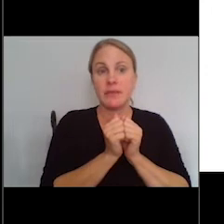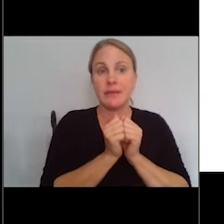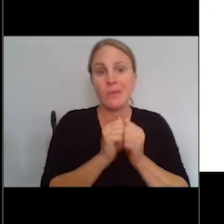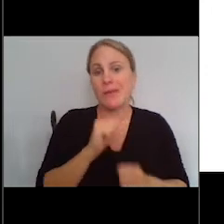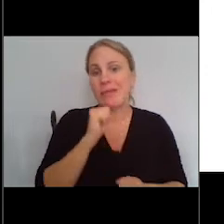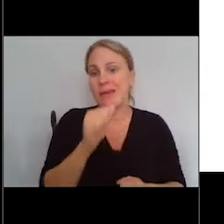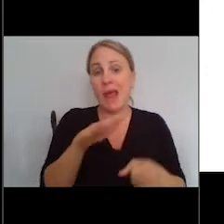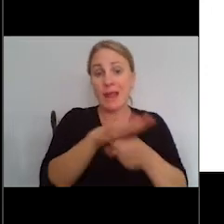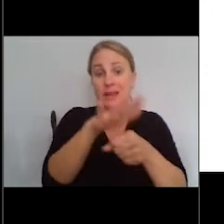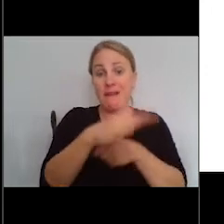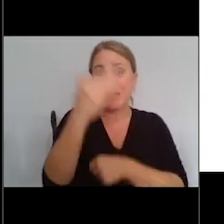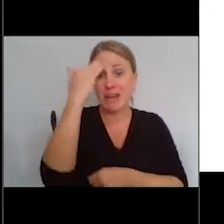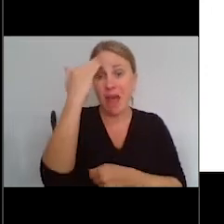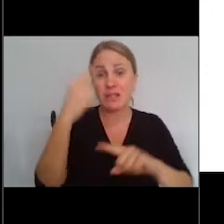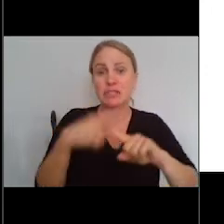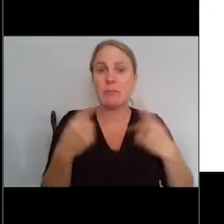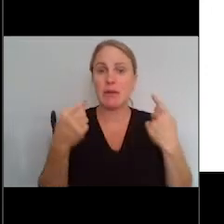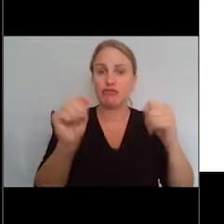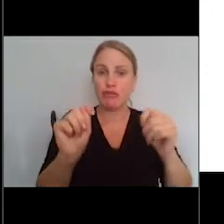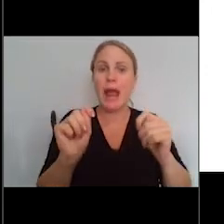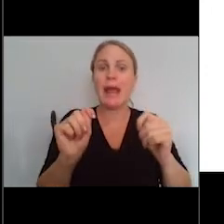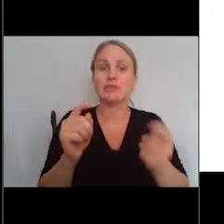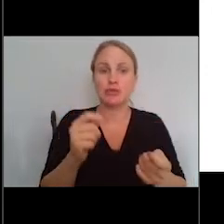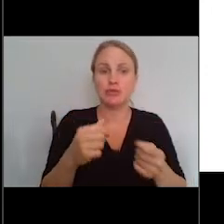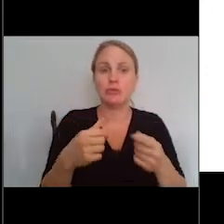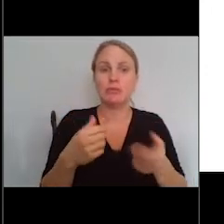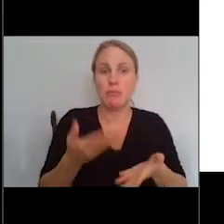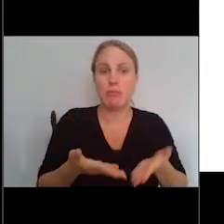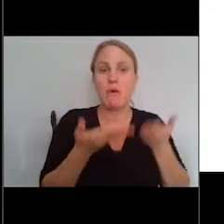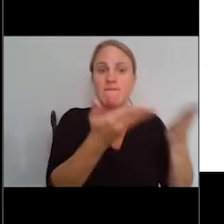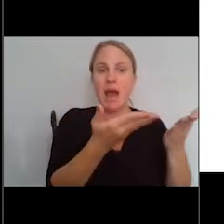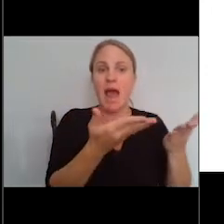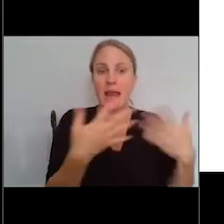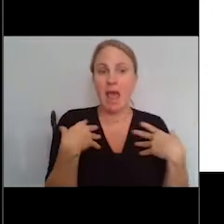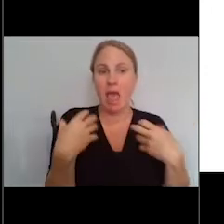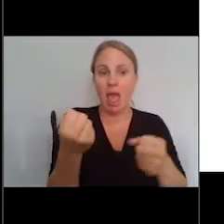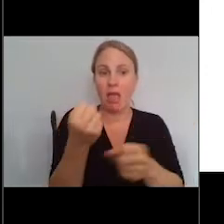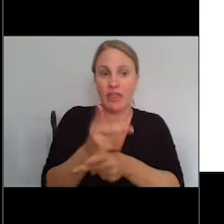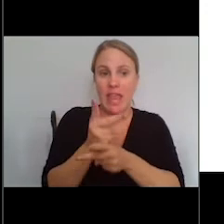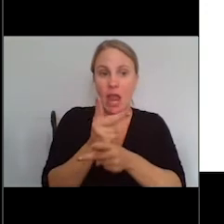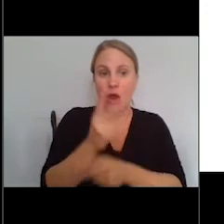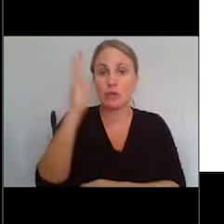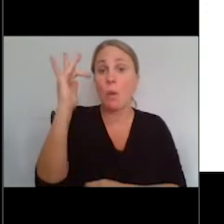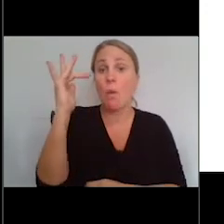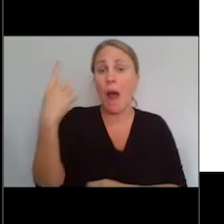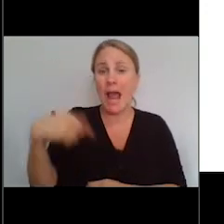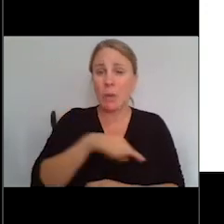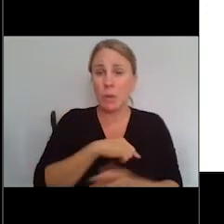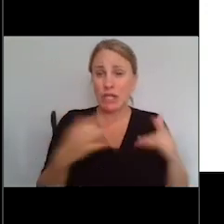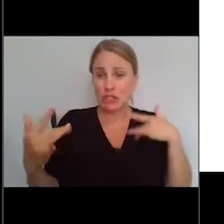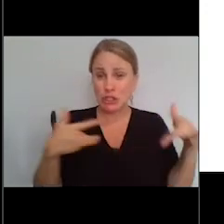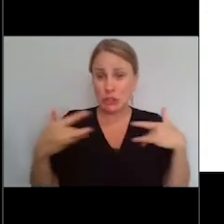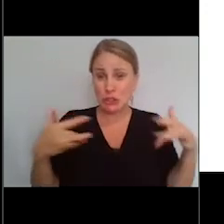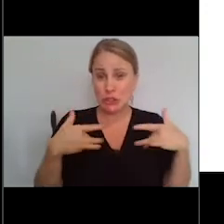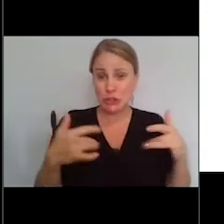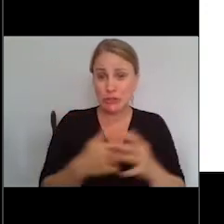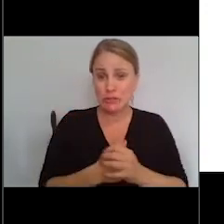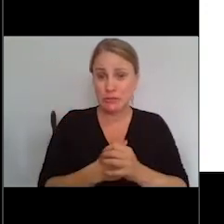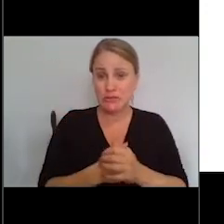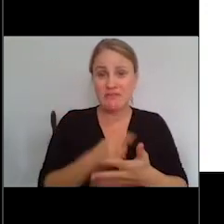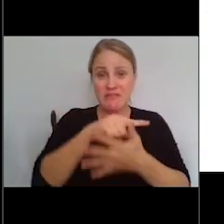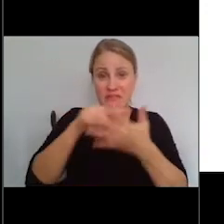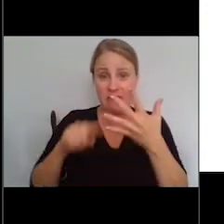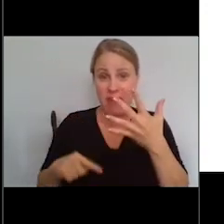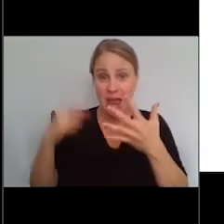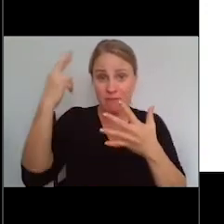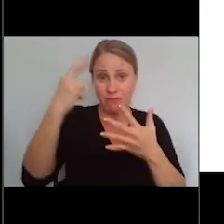in order to provide care and prepare the health care system. So why are we concerned about it? I would say basically five reasons. Number